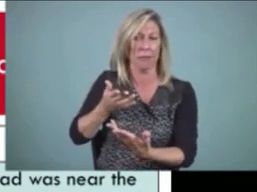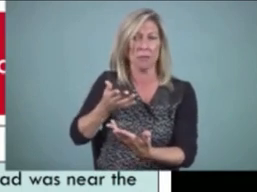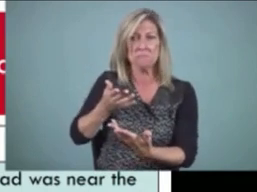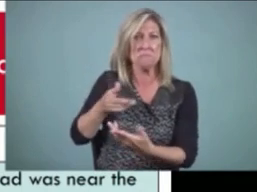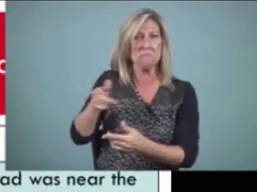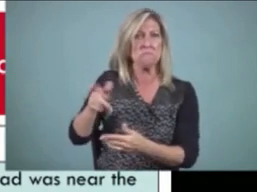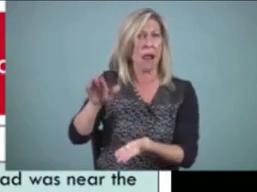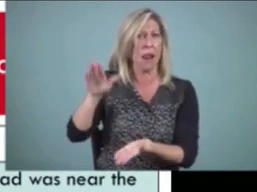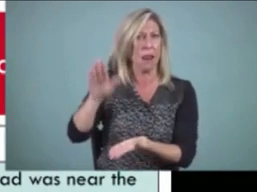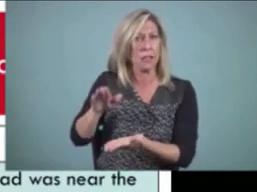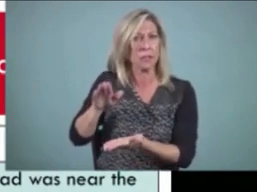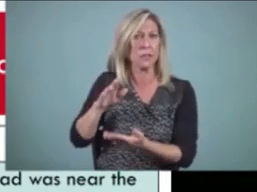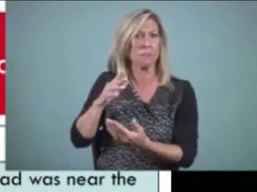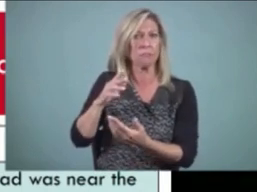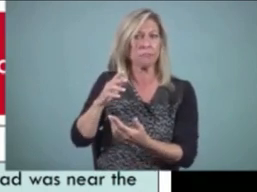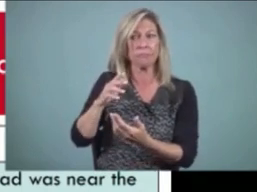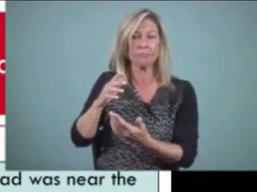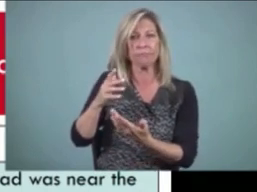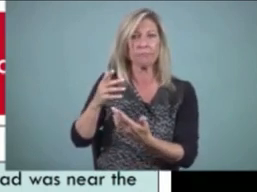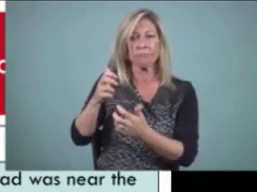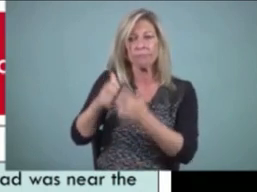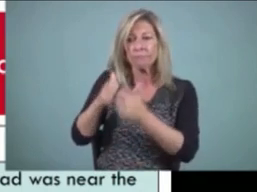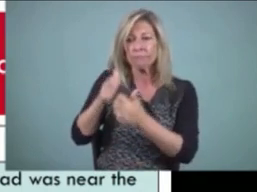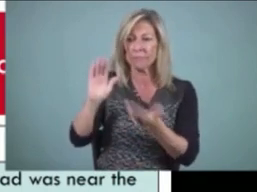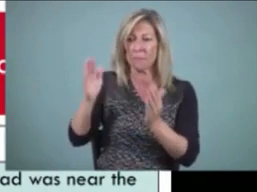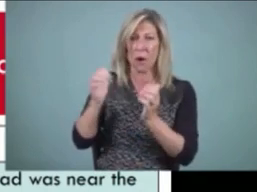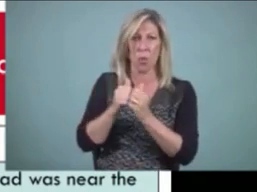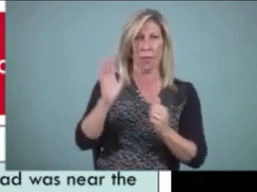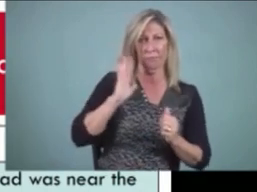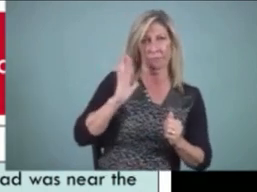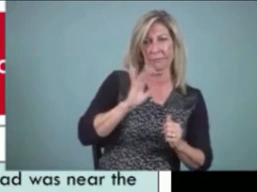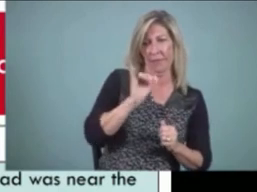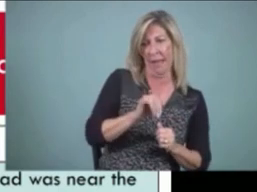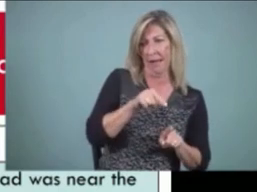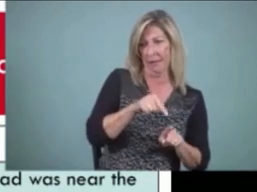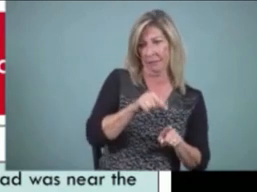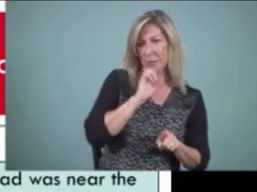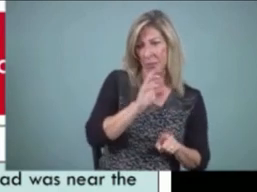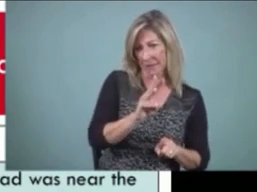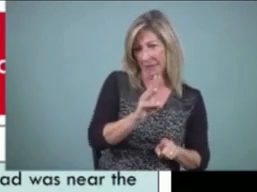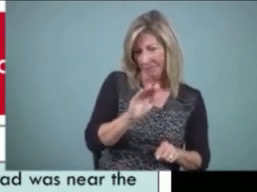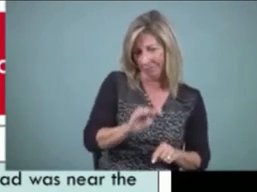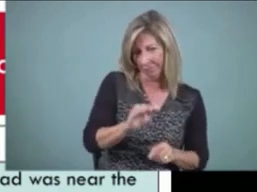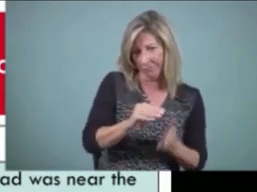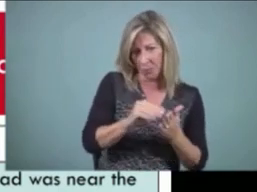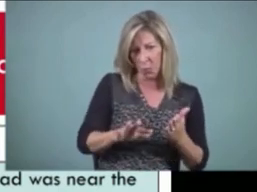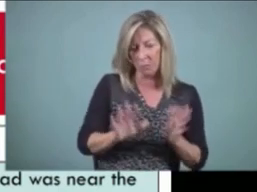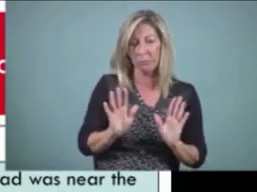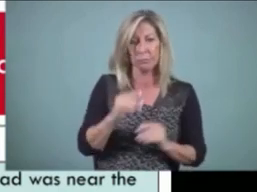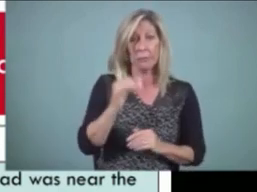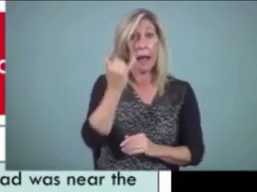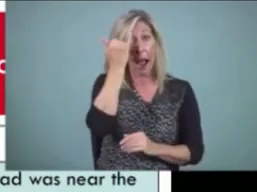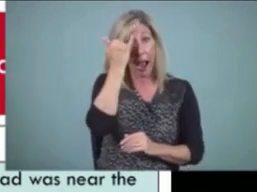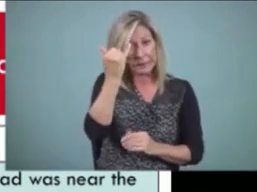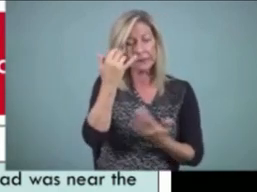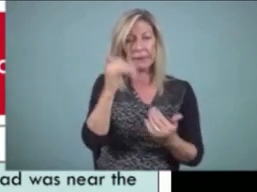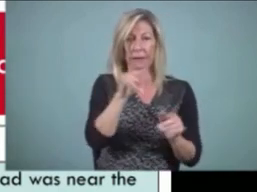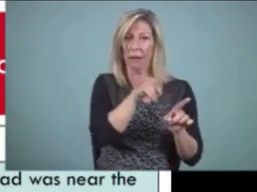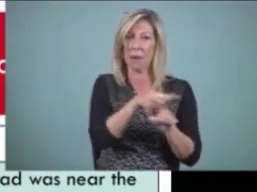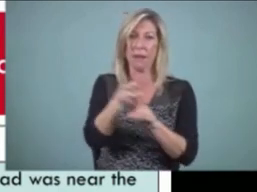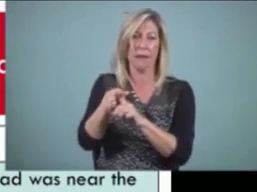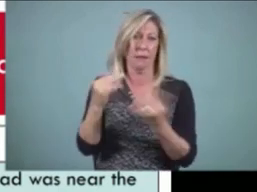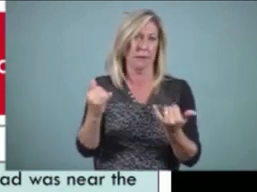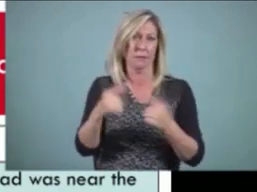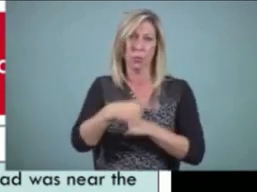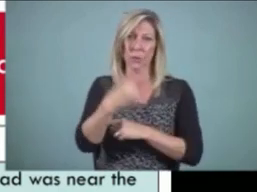did. But I think the notion of expanding for meaning applies in the same way. Next slide,